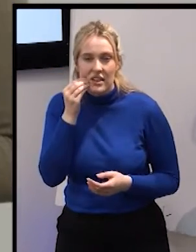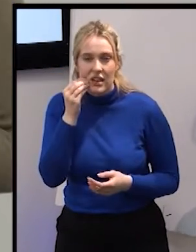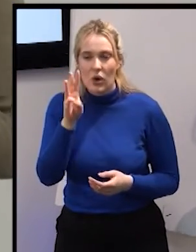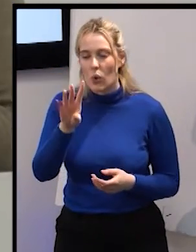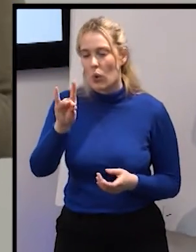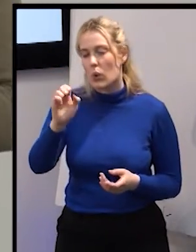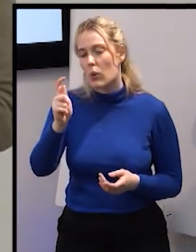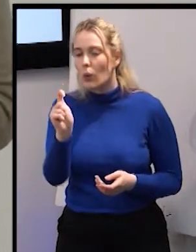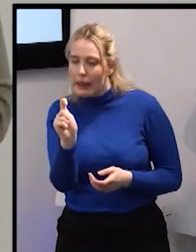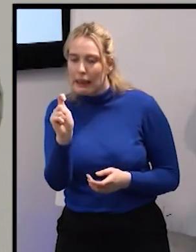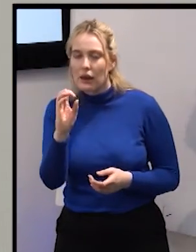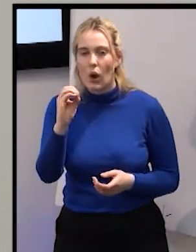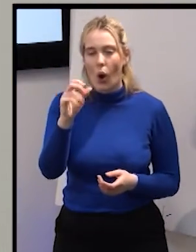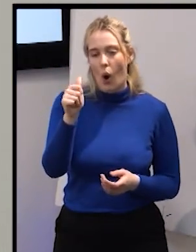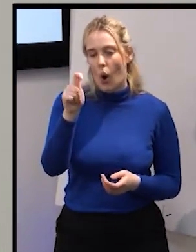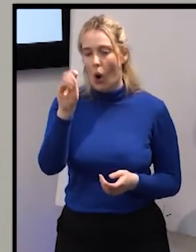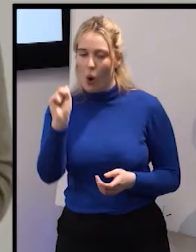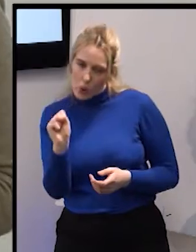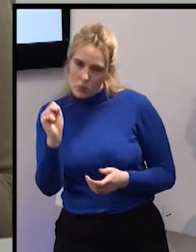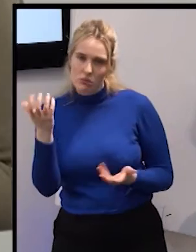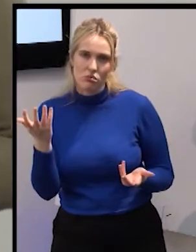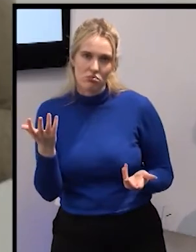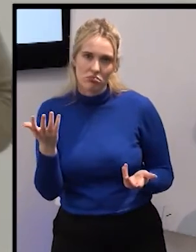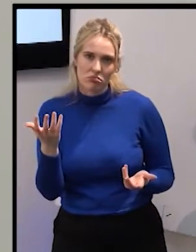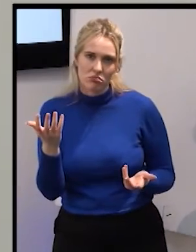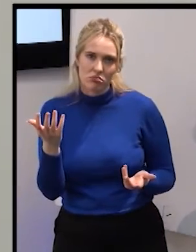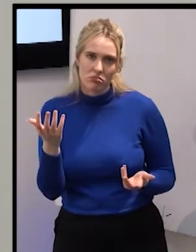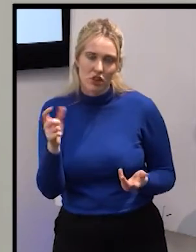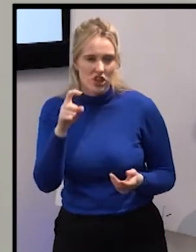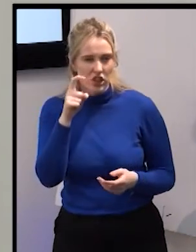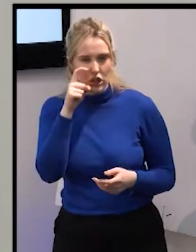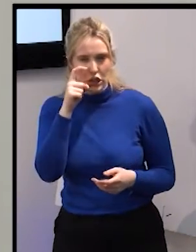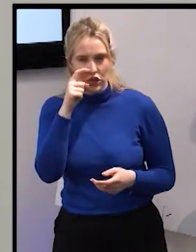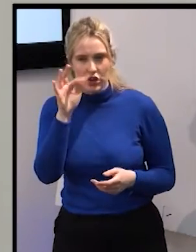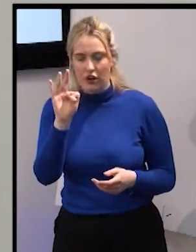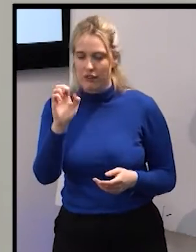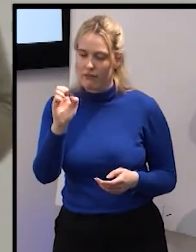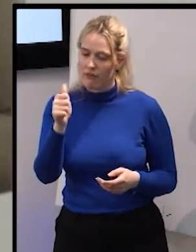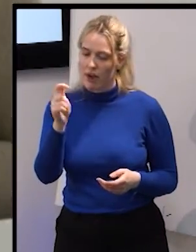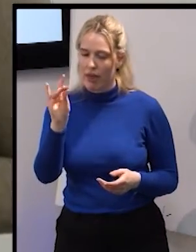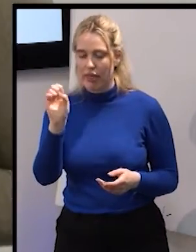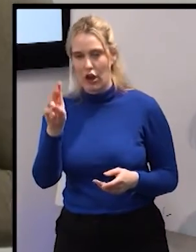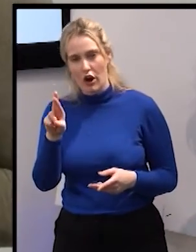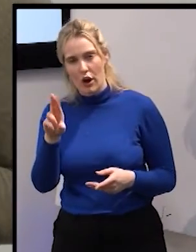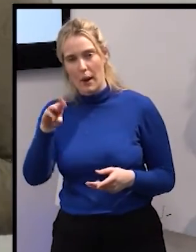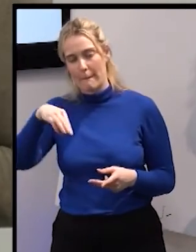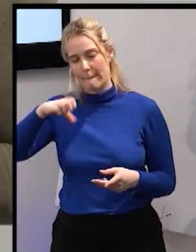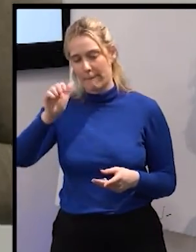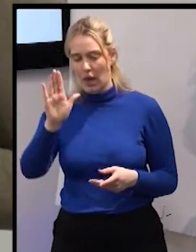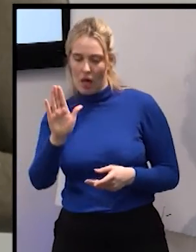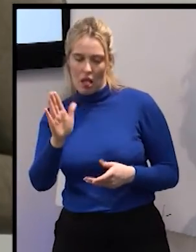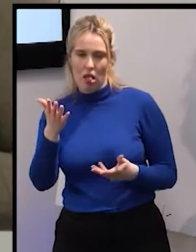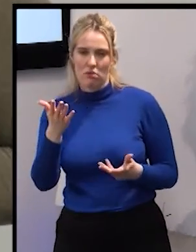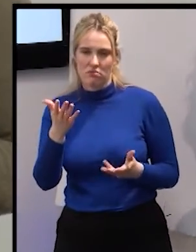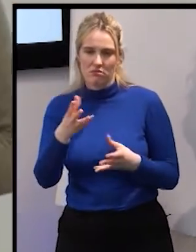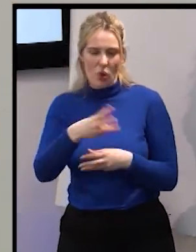or oats or let's say chicken feather meal we we are also using for example let's